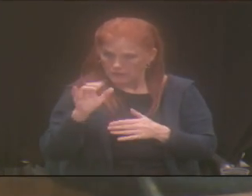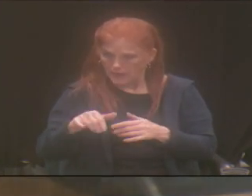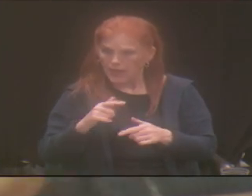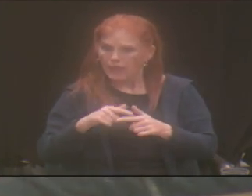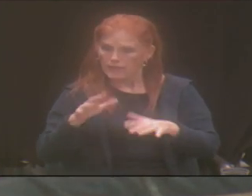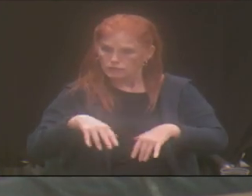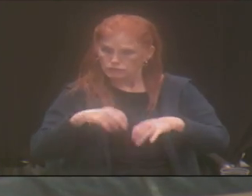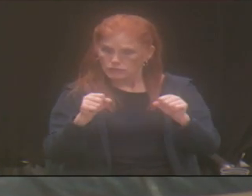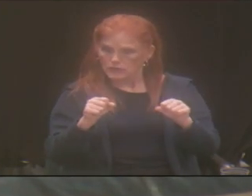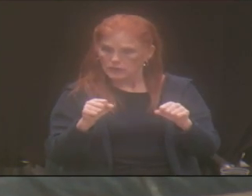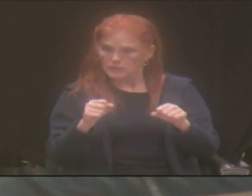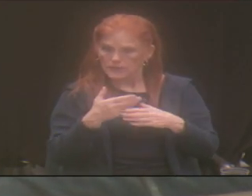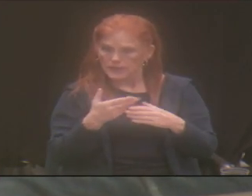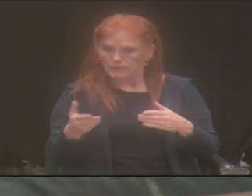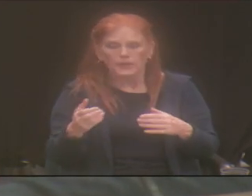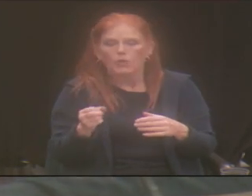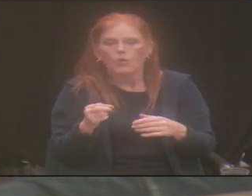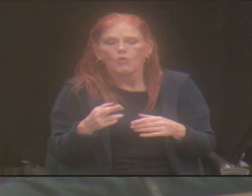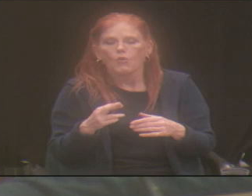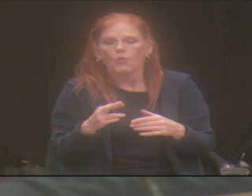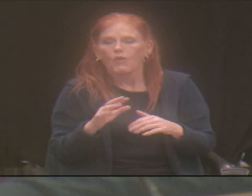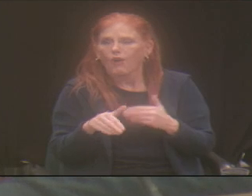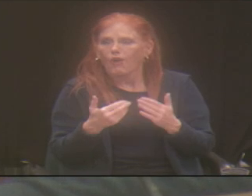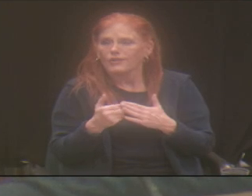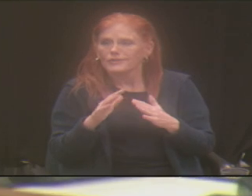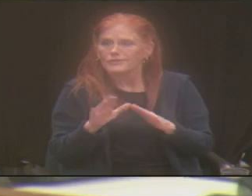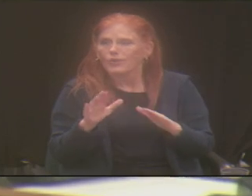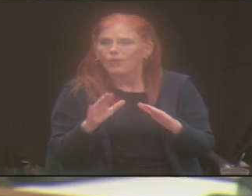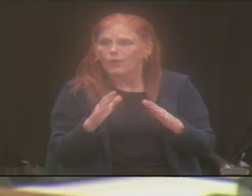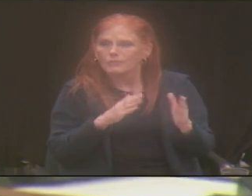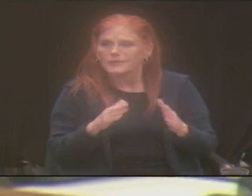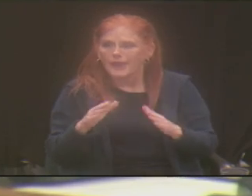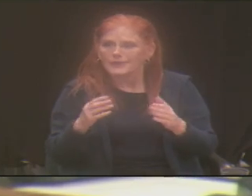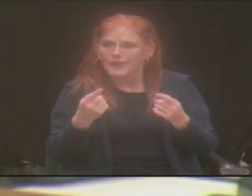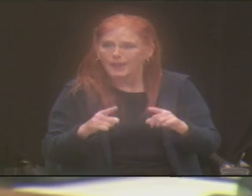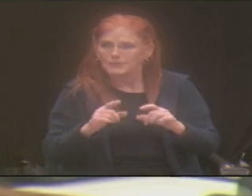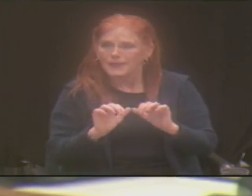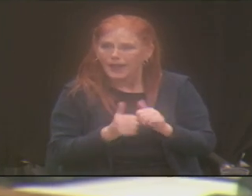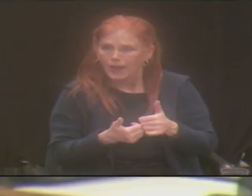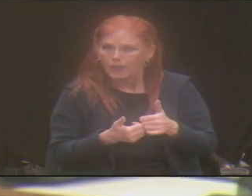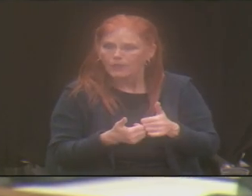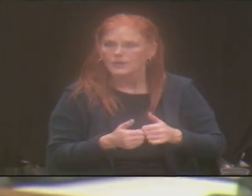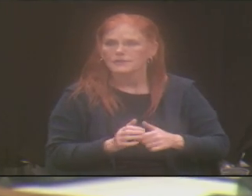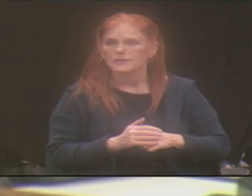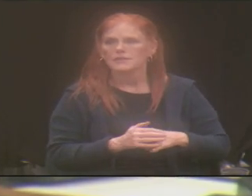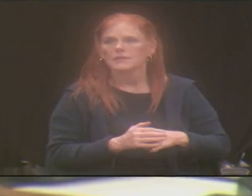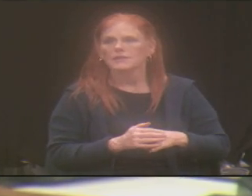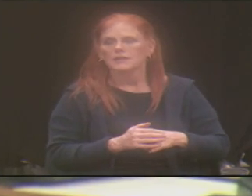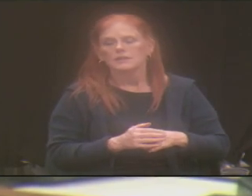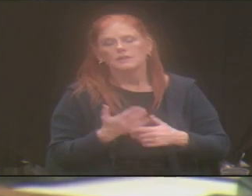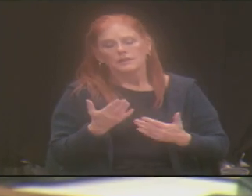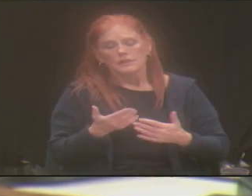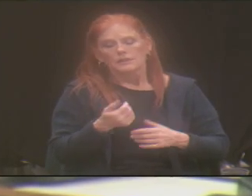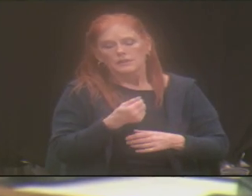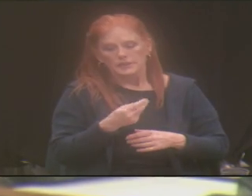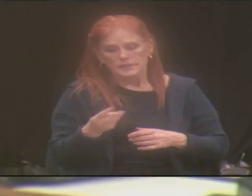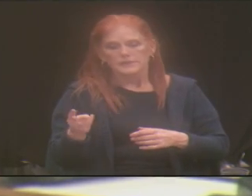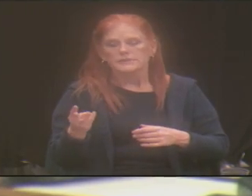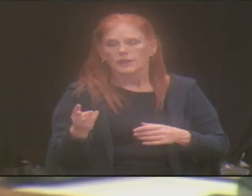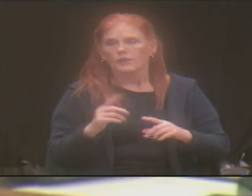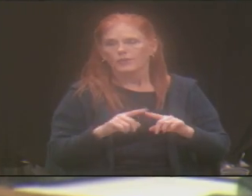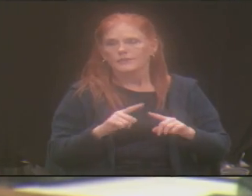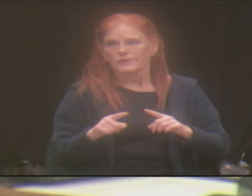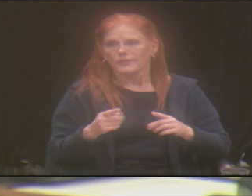this whole mission come about, I guess? It came about from several ways. The first one is